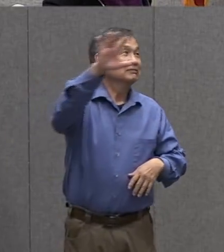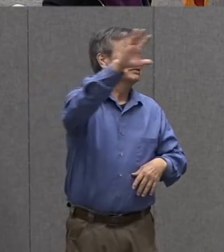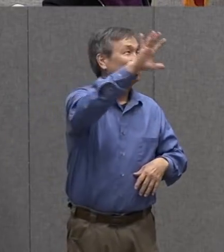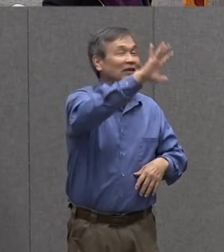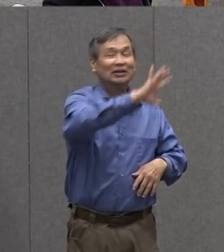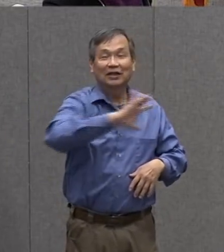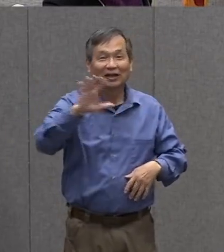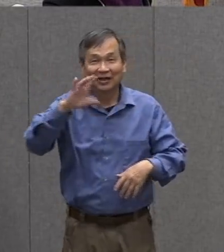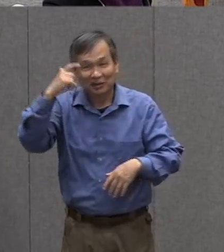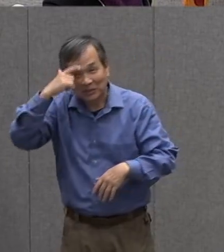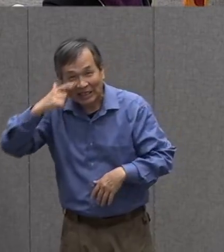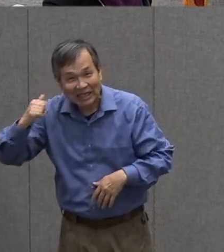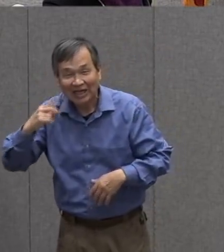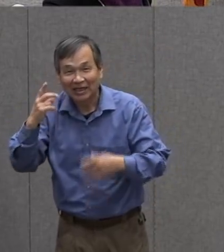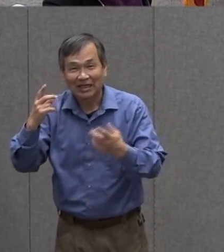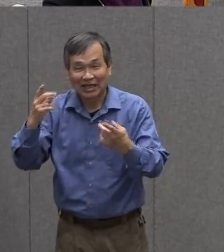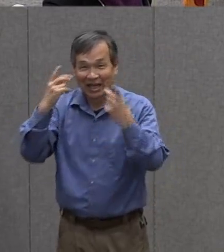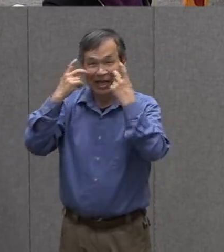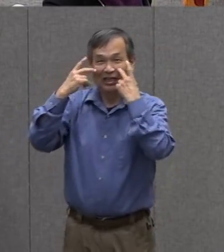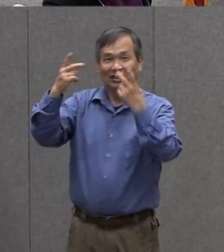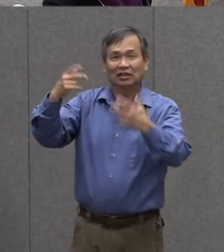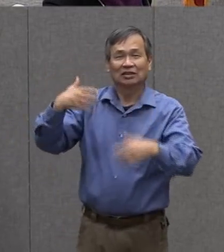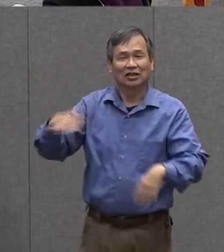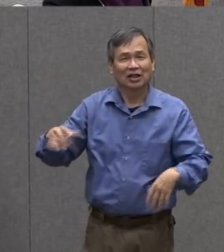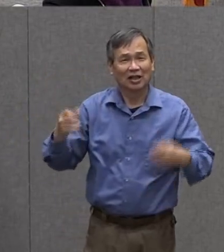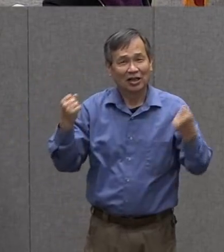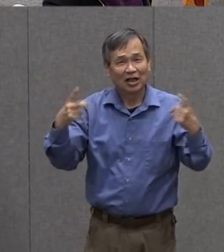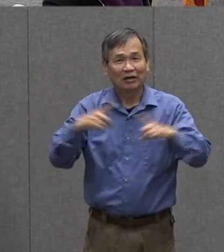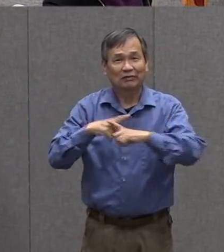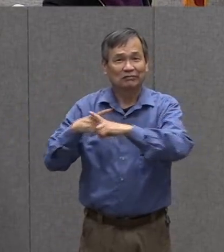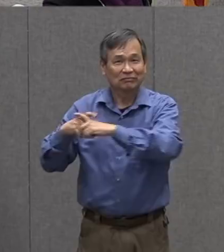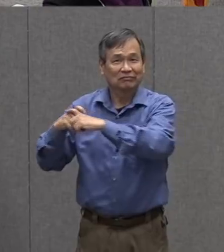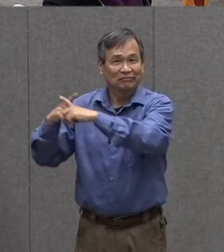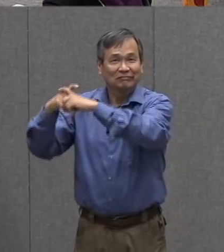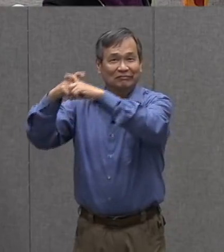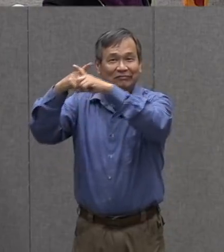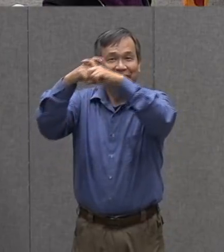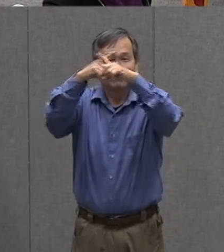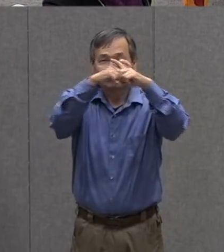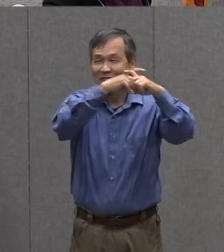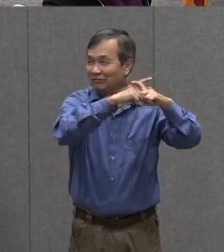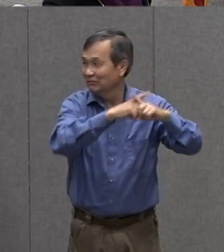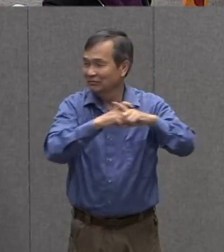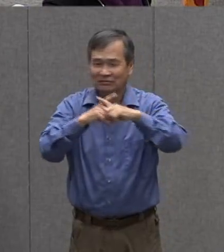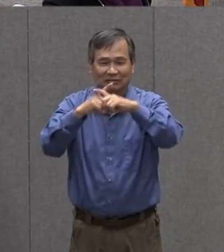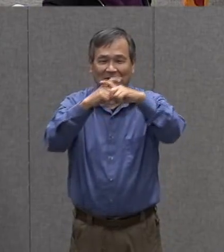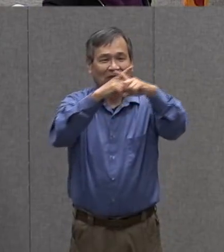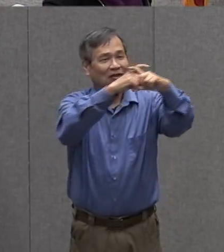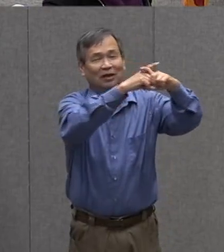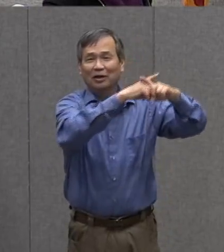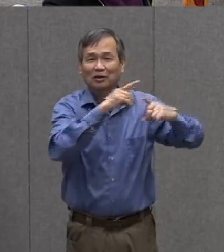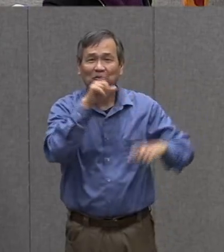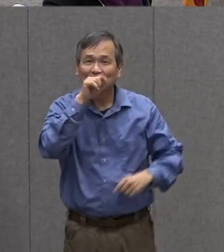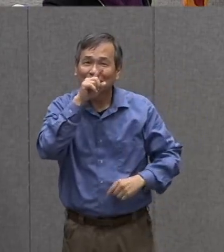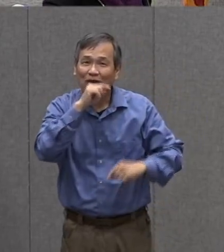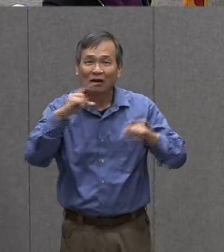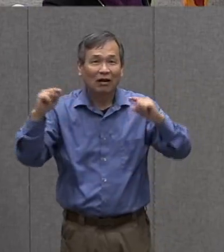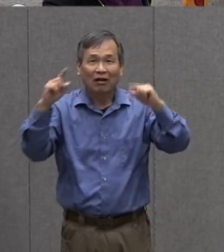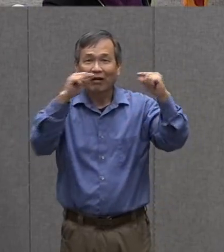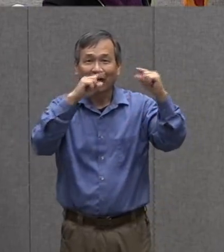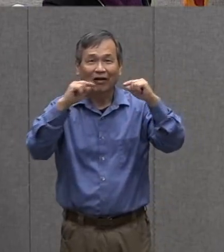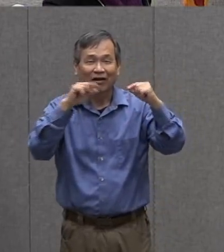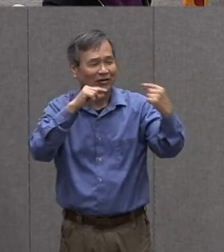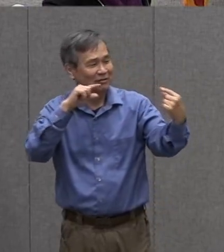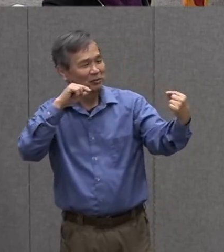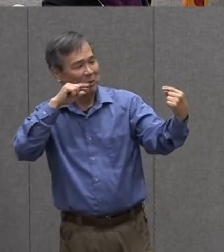i'm seeing lots of birds flying around and they're chirping and talking to each other a lot i thought i really want to make